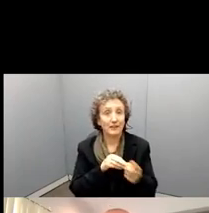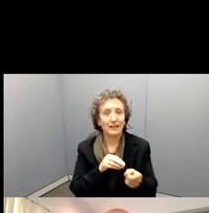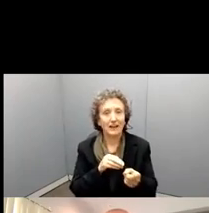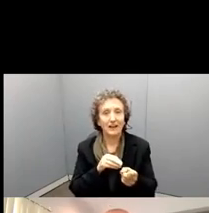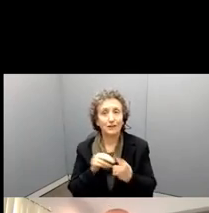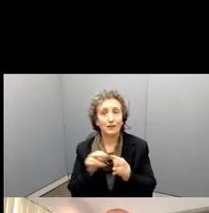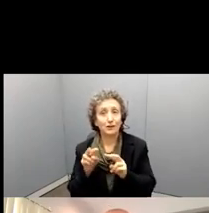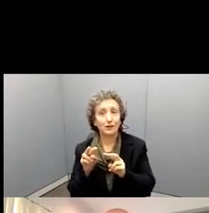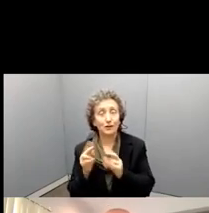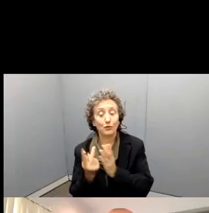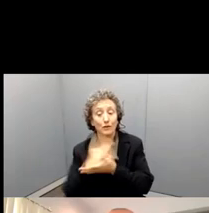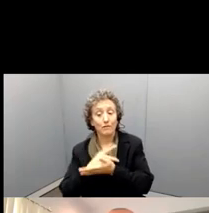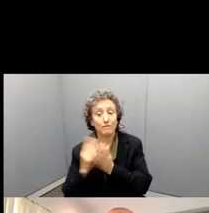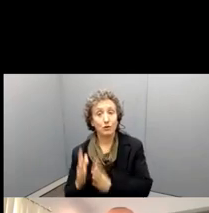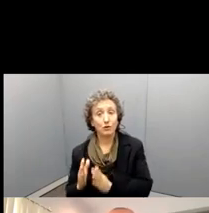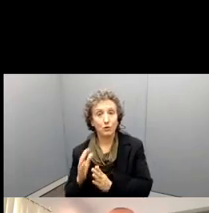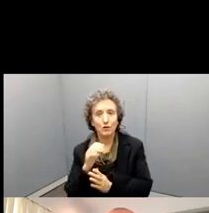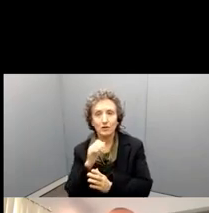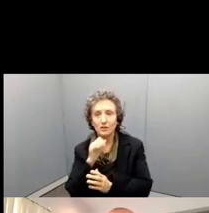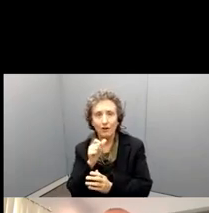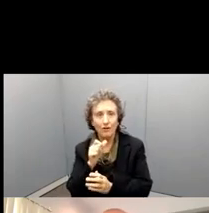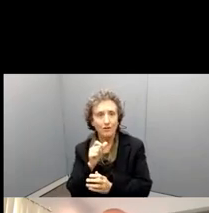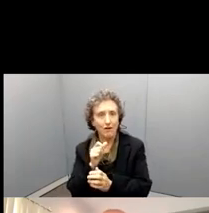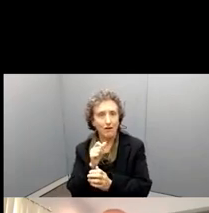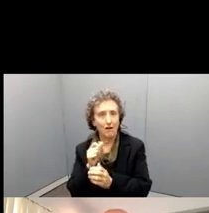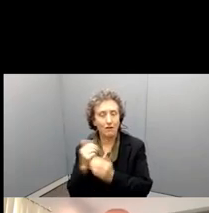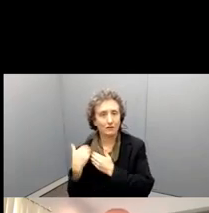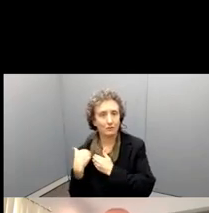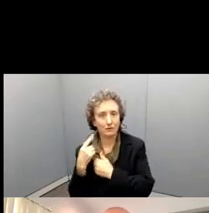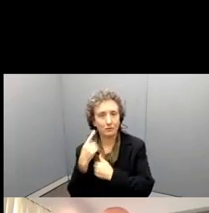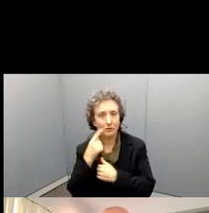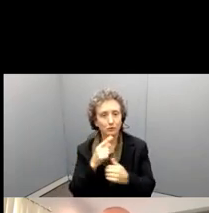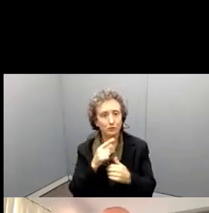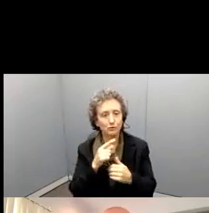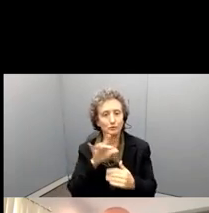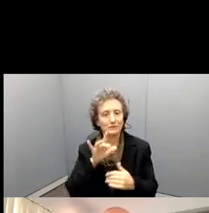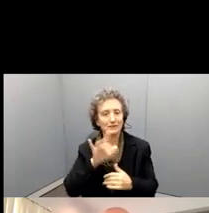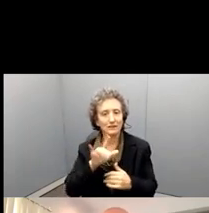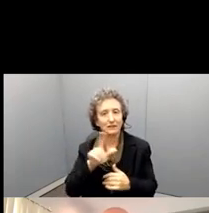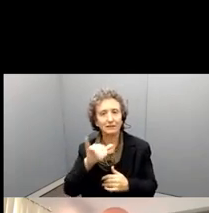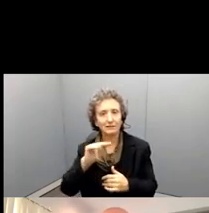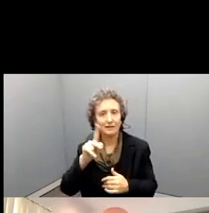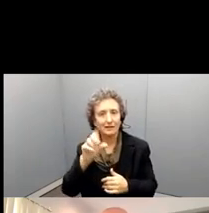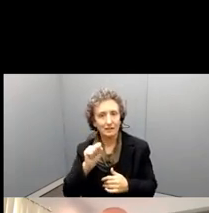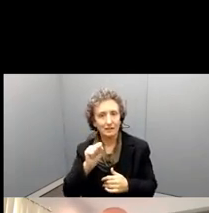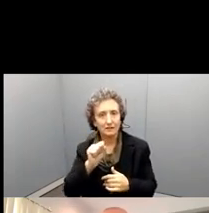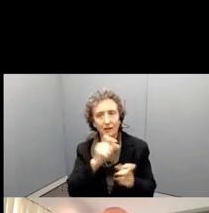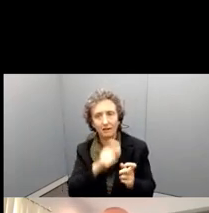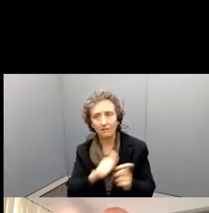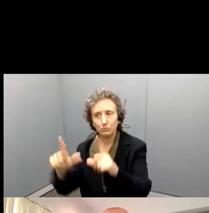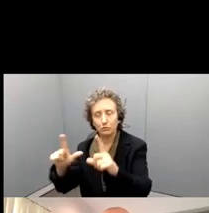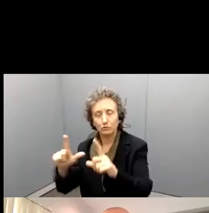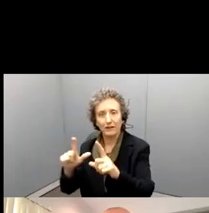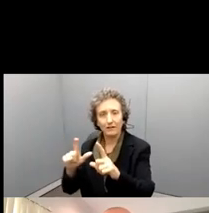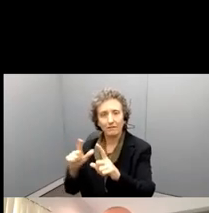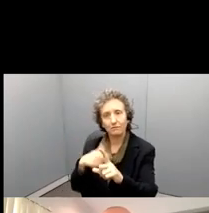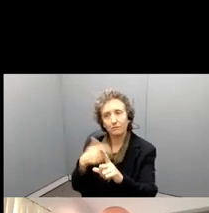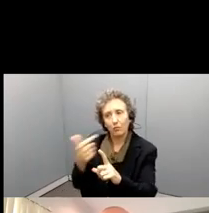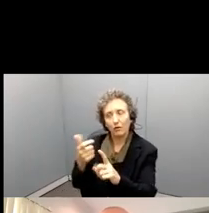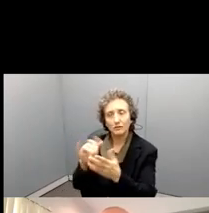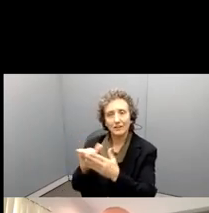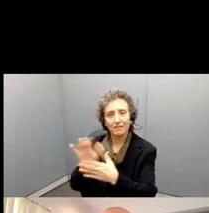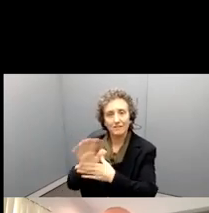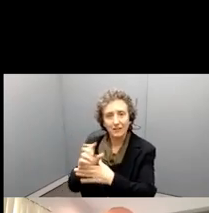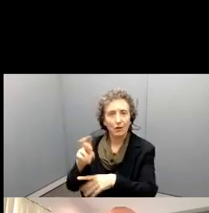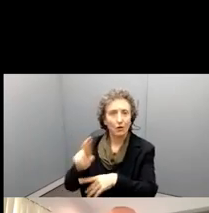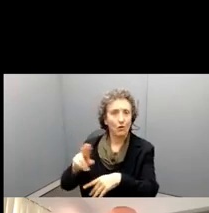to follow any links to any websites or things of that nature, um, or video at that, at this point.